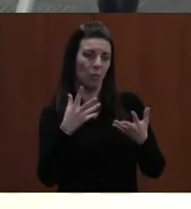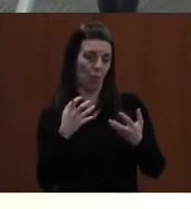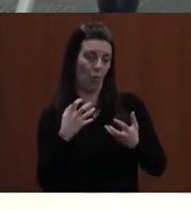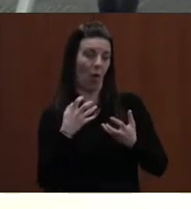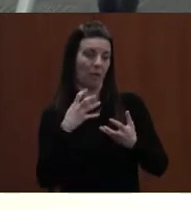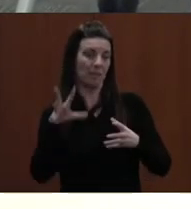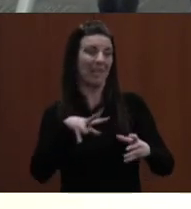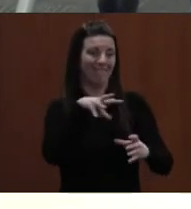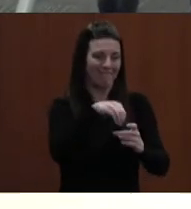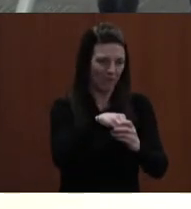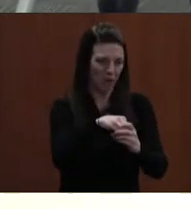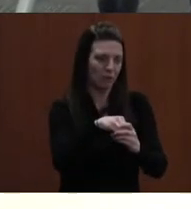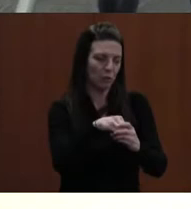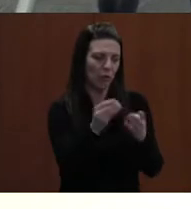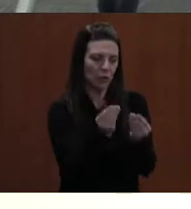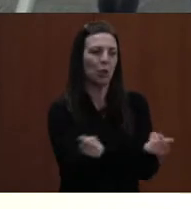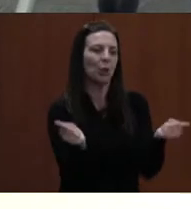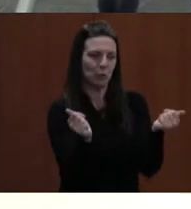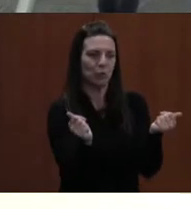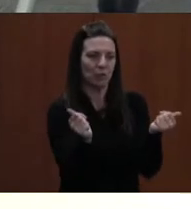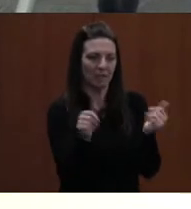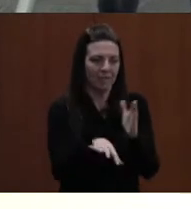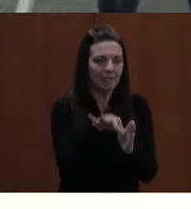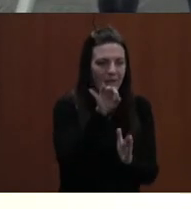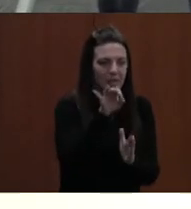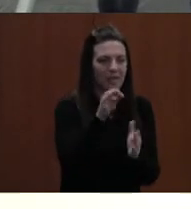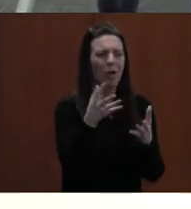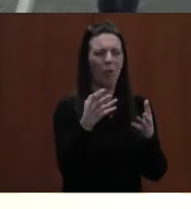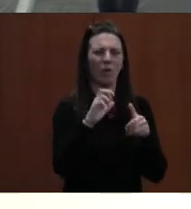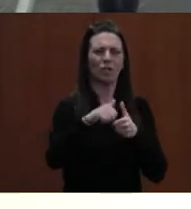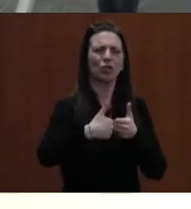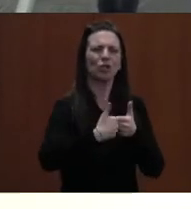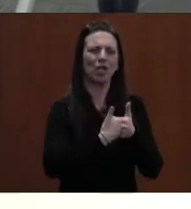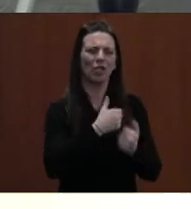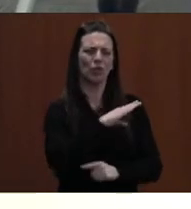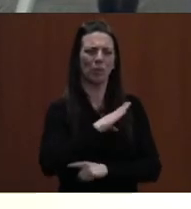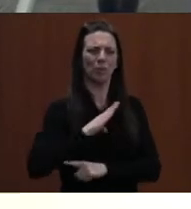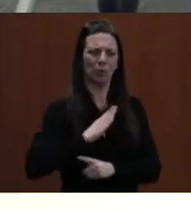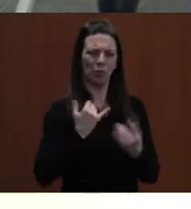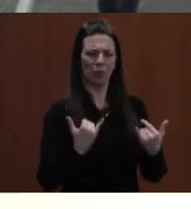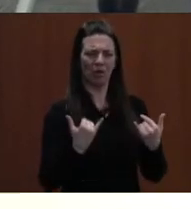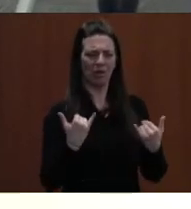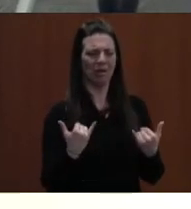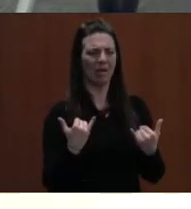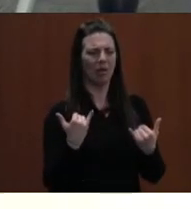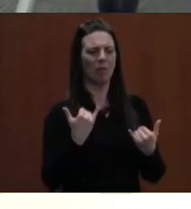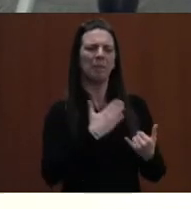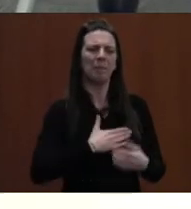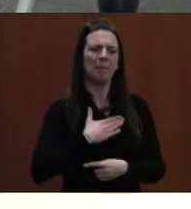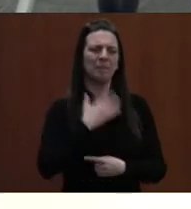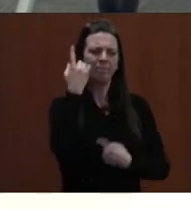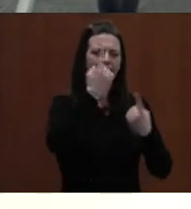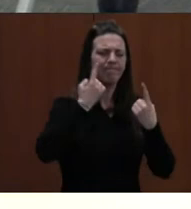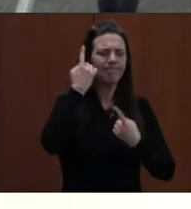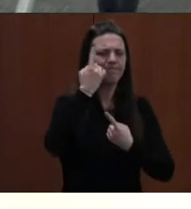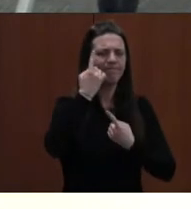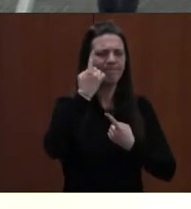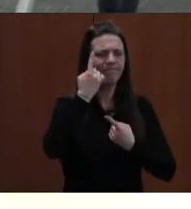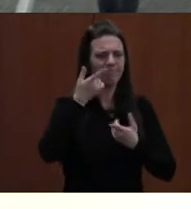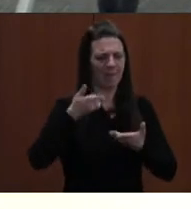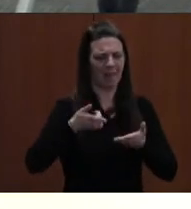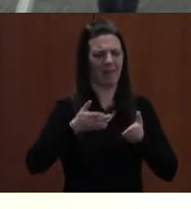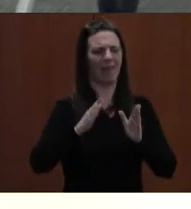solution. I'd like to challenge the board to consider allowing schools to set